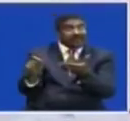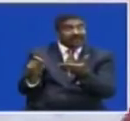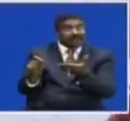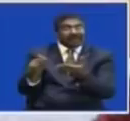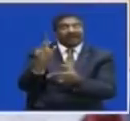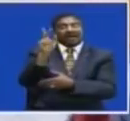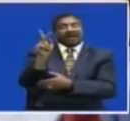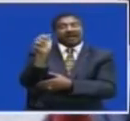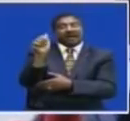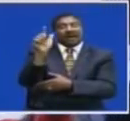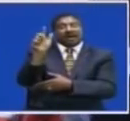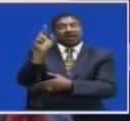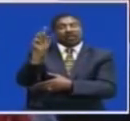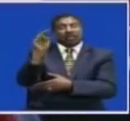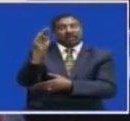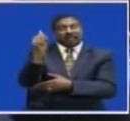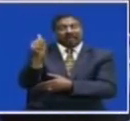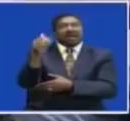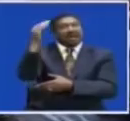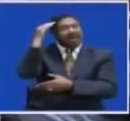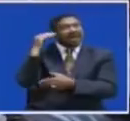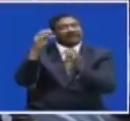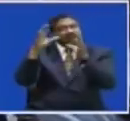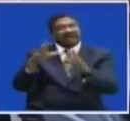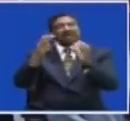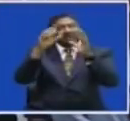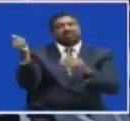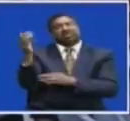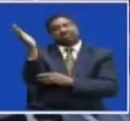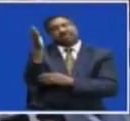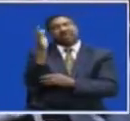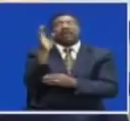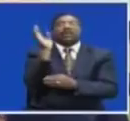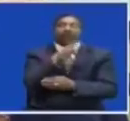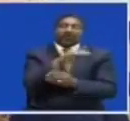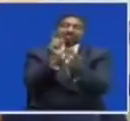Addressed teachers and head teachers from Chingola at Kawundi Secondary School